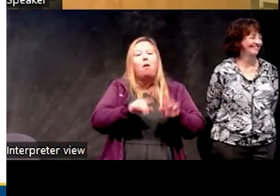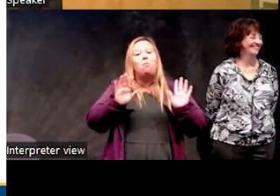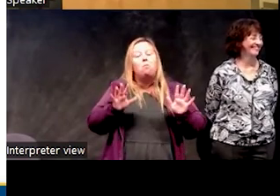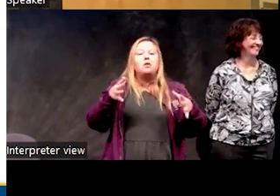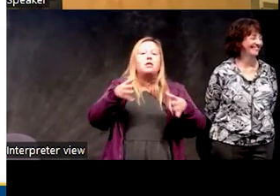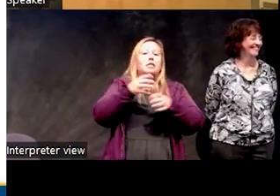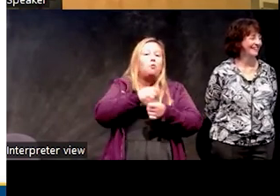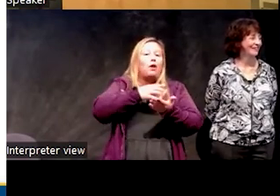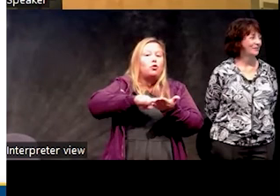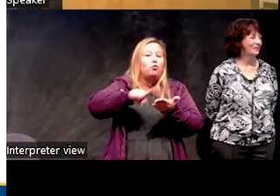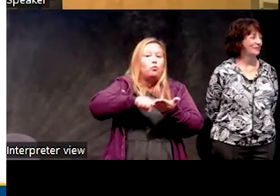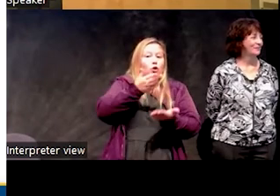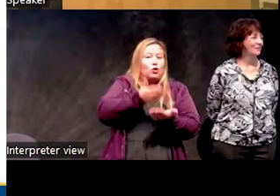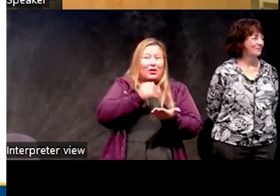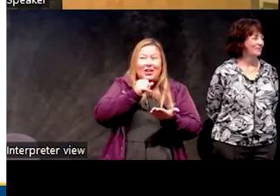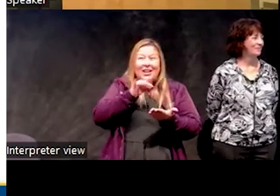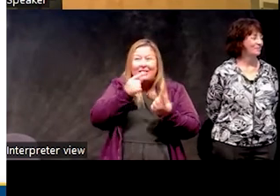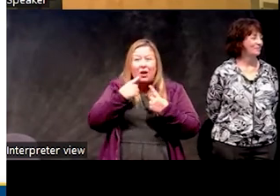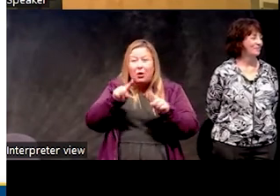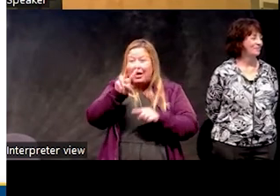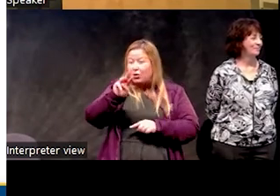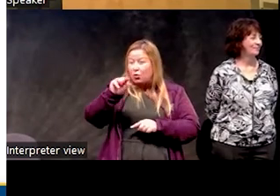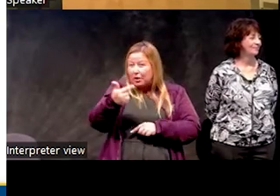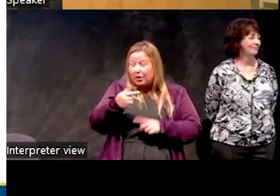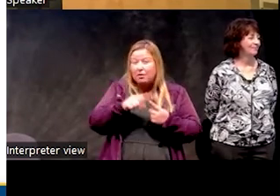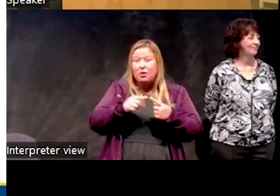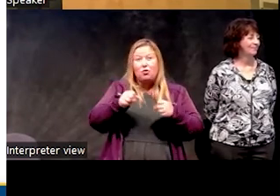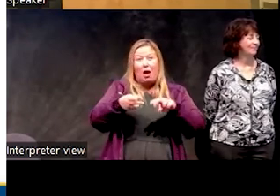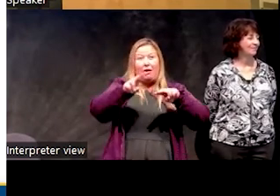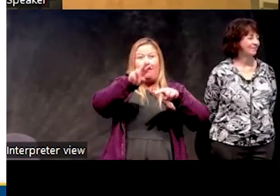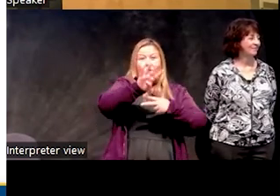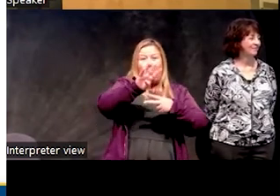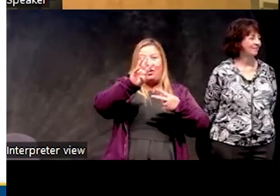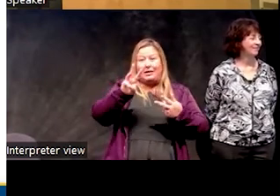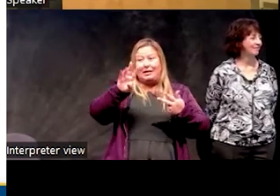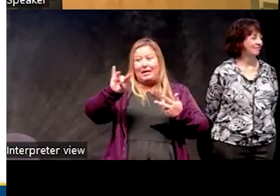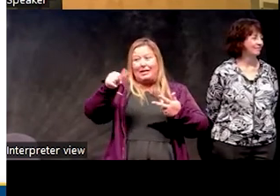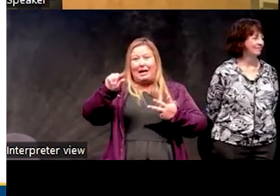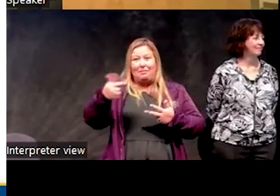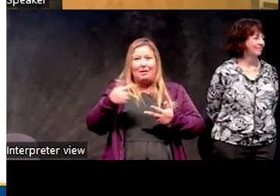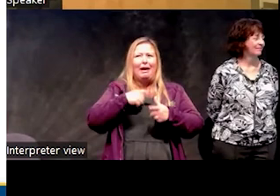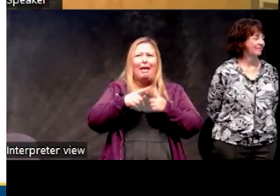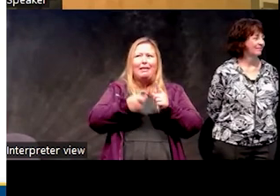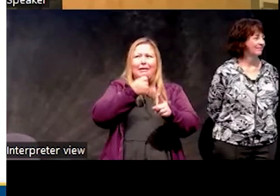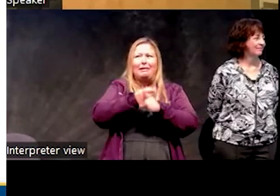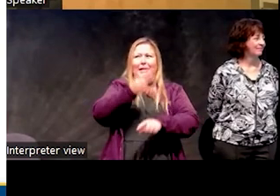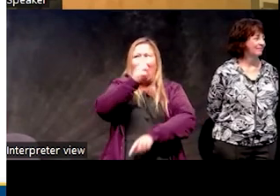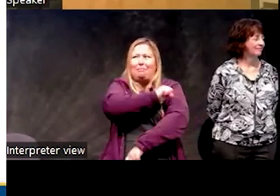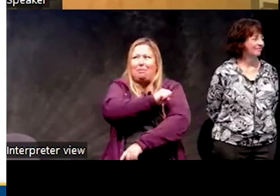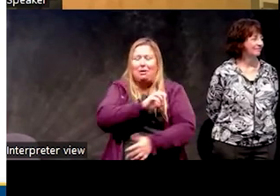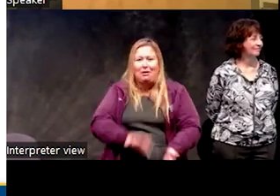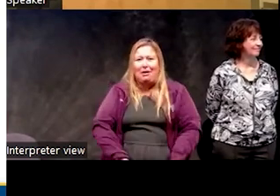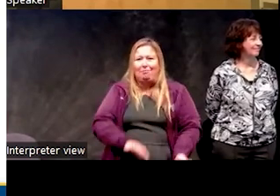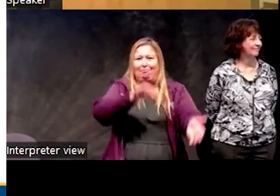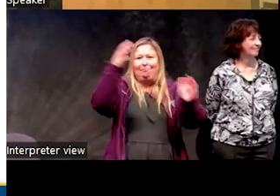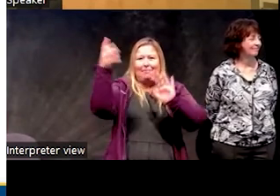uh, summarizing the literature, if it's not working at, uh, two milligrams, try four, six, eight, 10, until somebody has hypotension and, you know, has